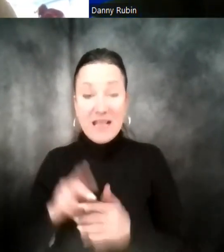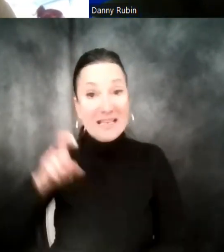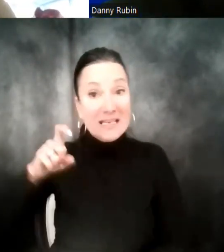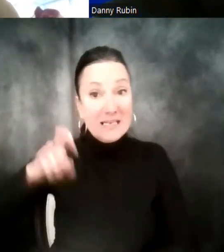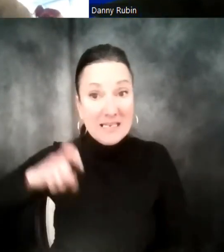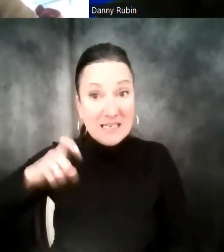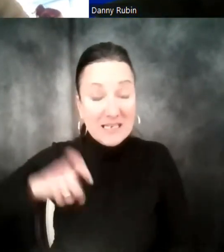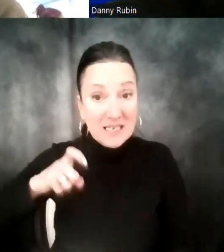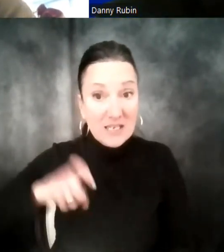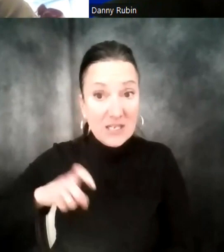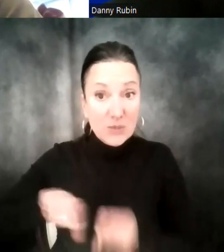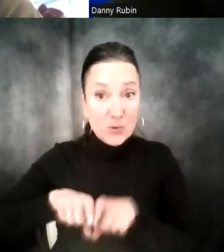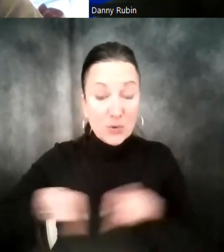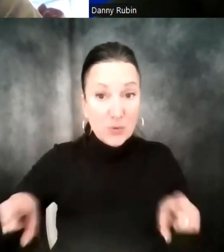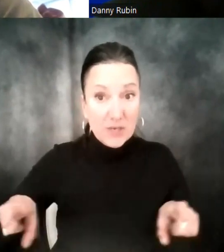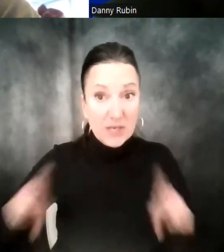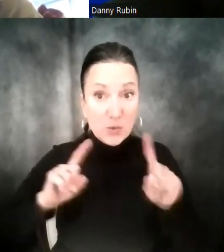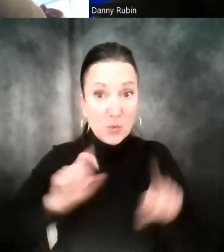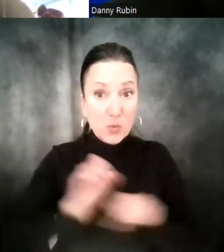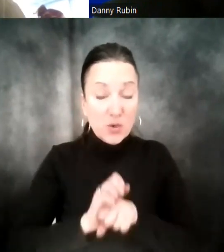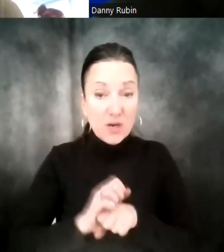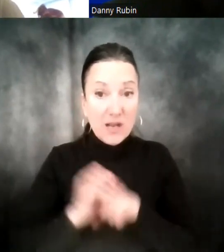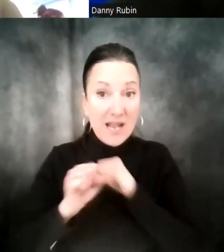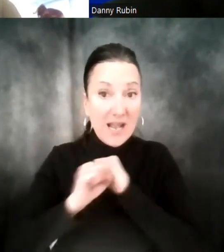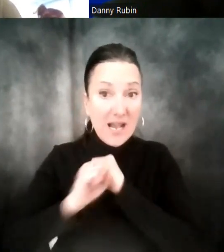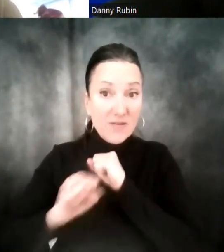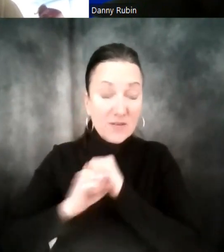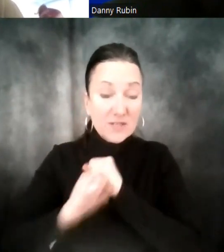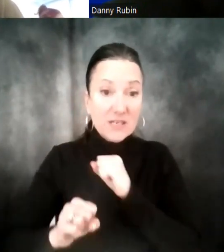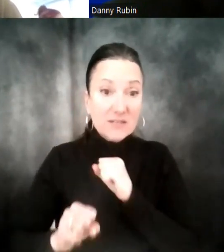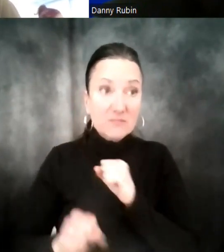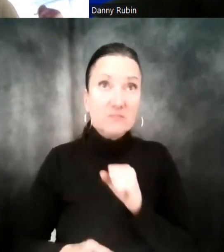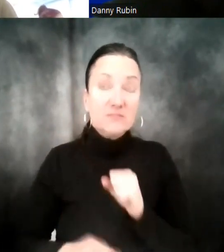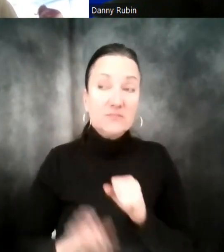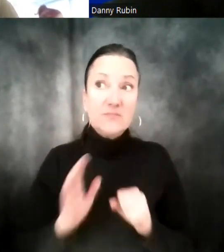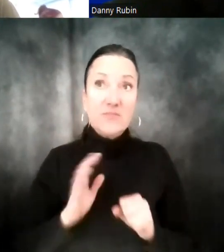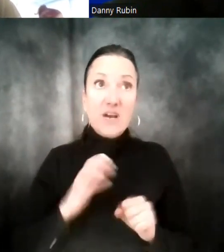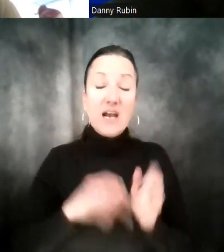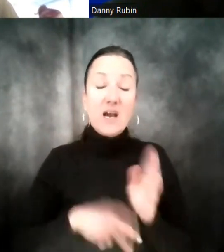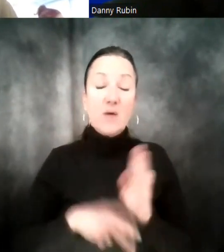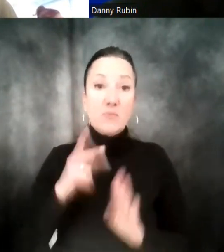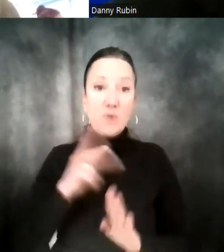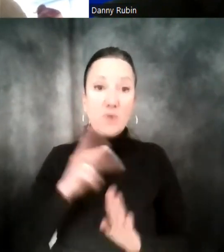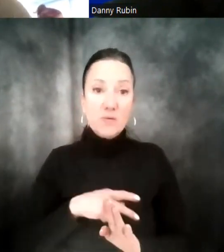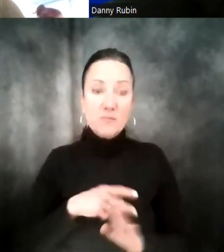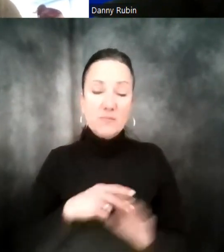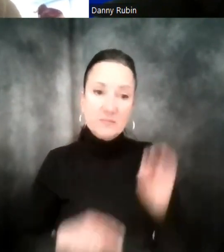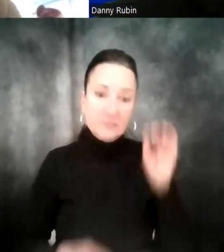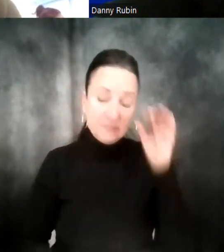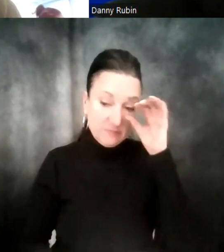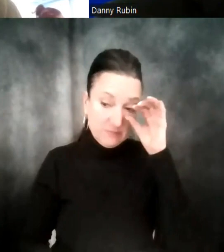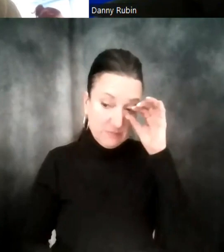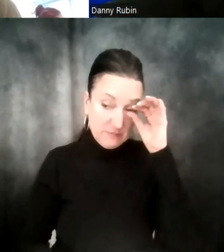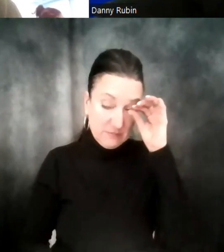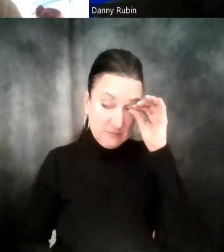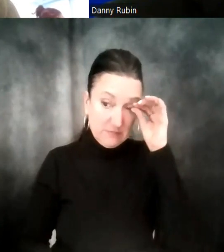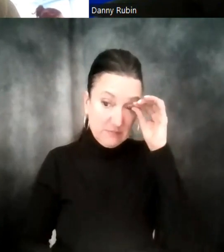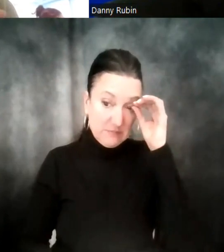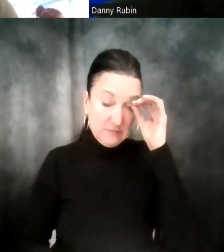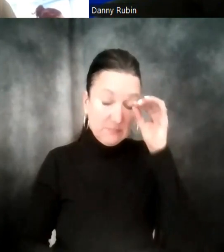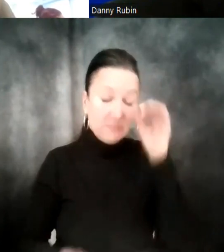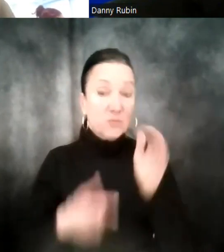to get into advertising, for our AAE program, like, to kind of get your foot in the door, you do need a bachelor's degree.